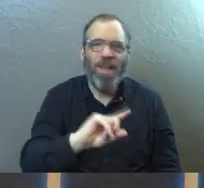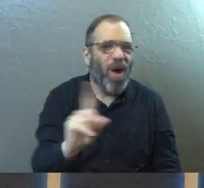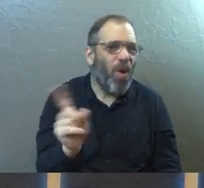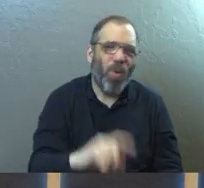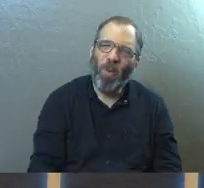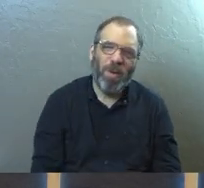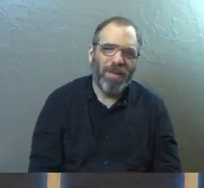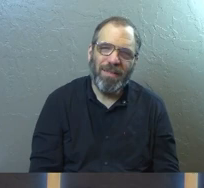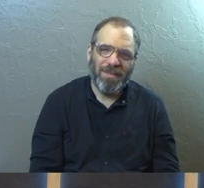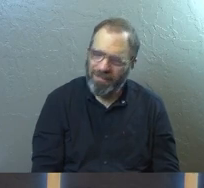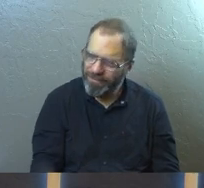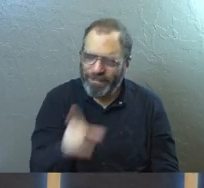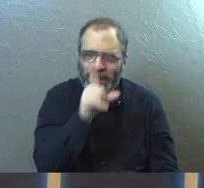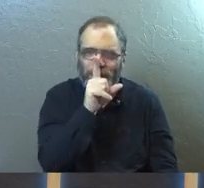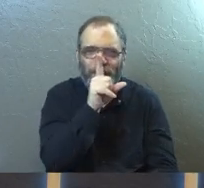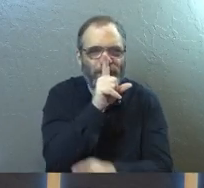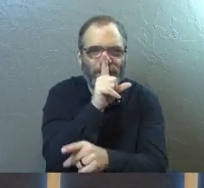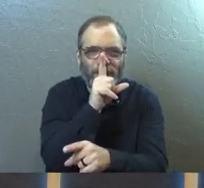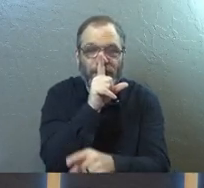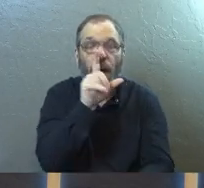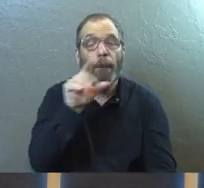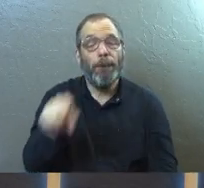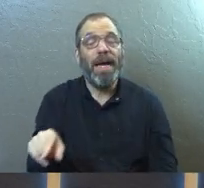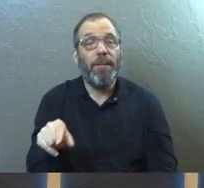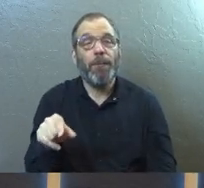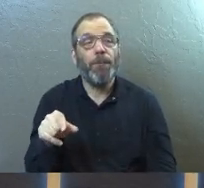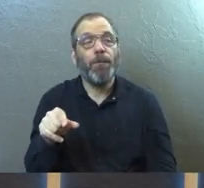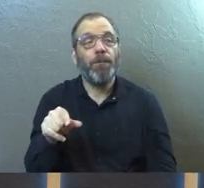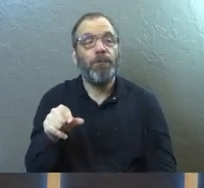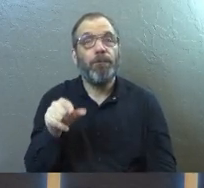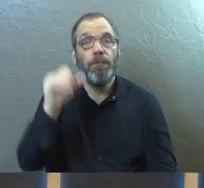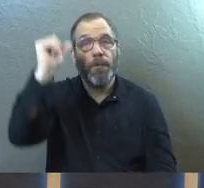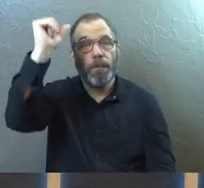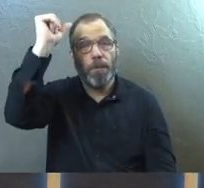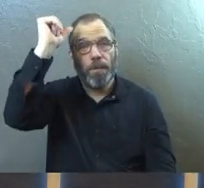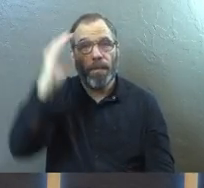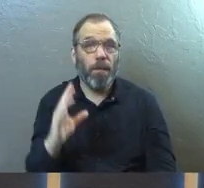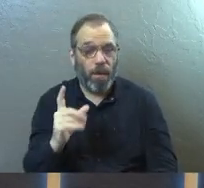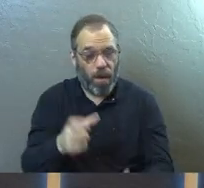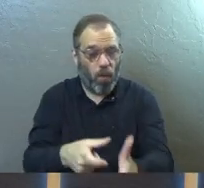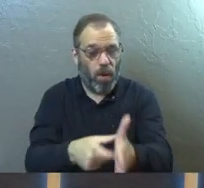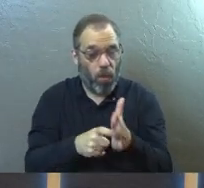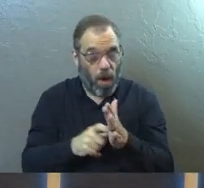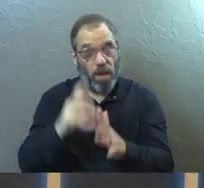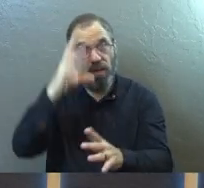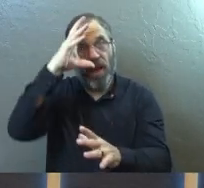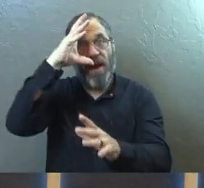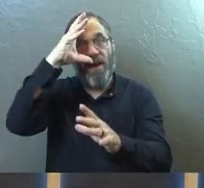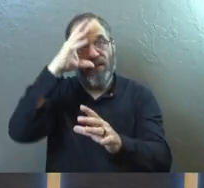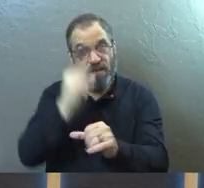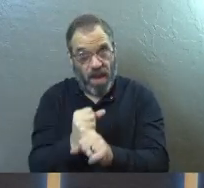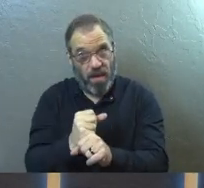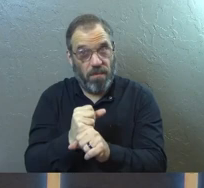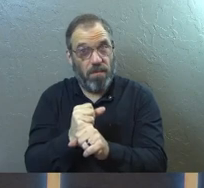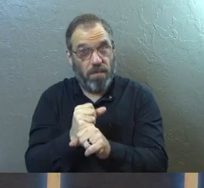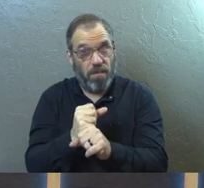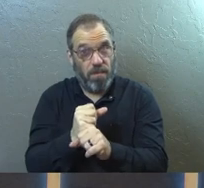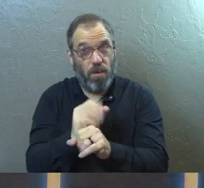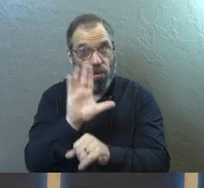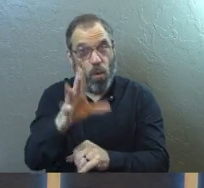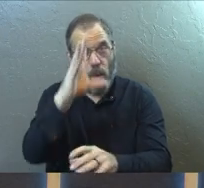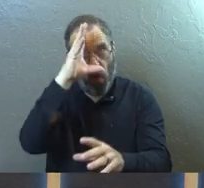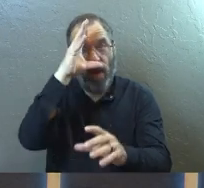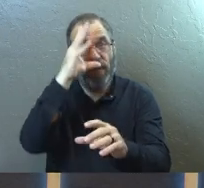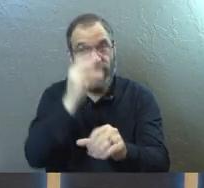not what that's saying. What it's saying is that God requires faith of us. And when